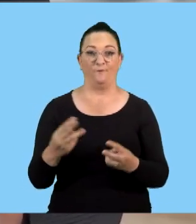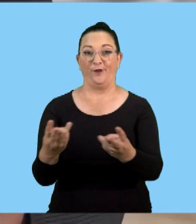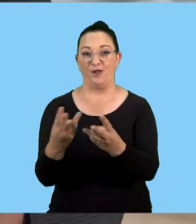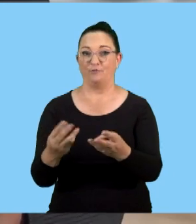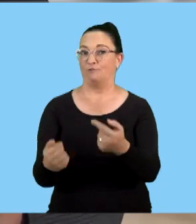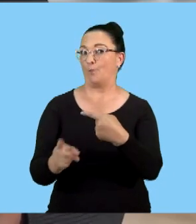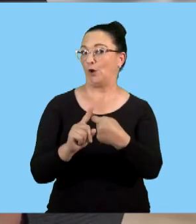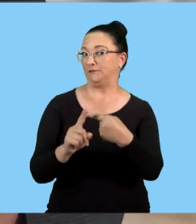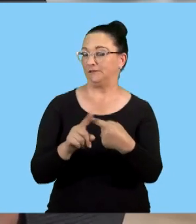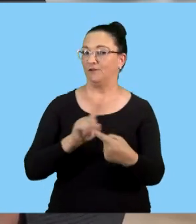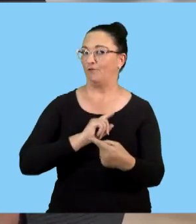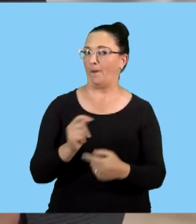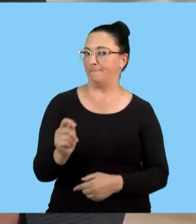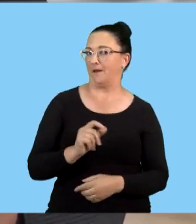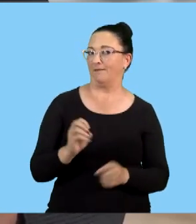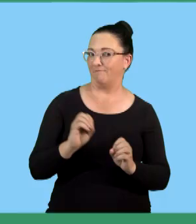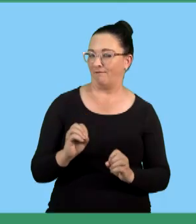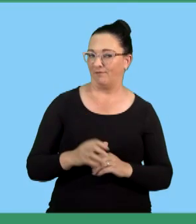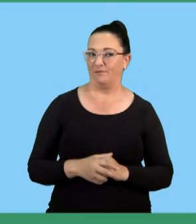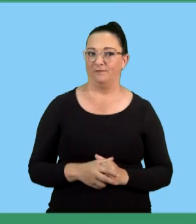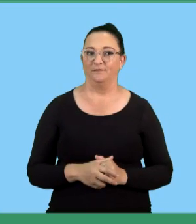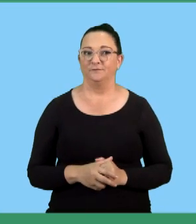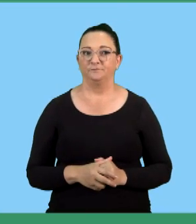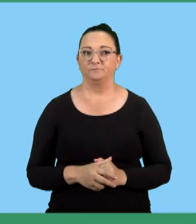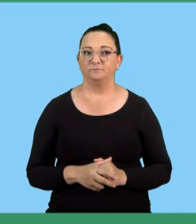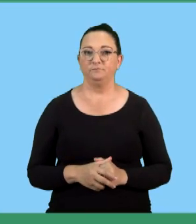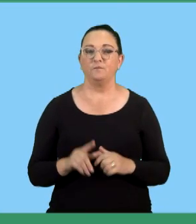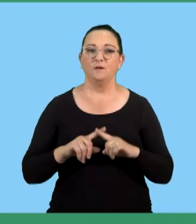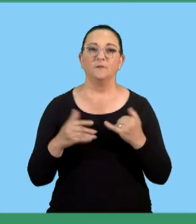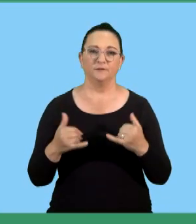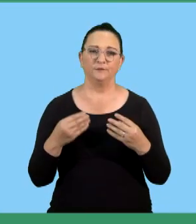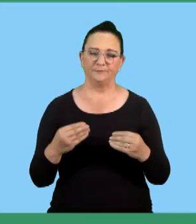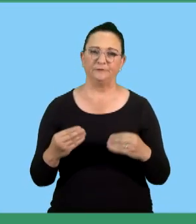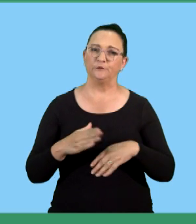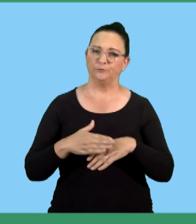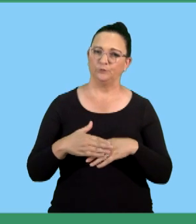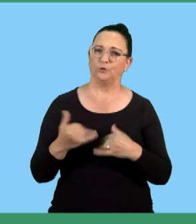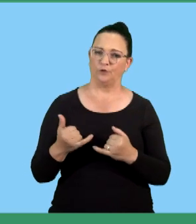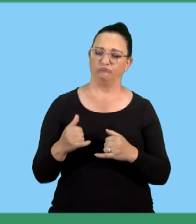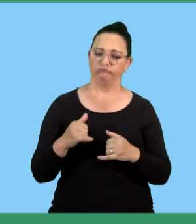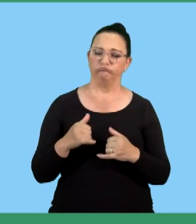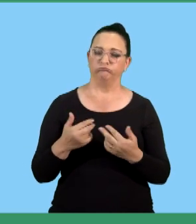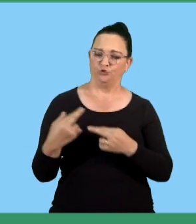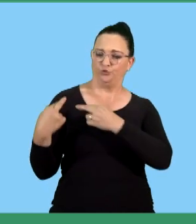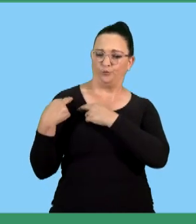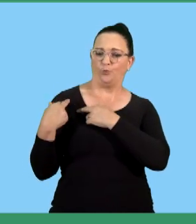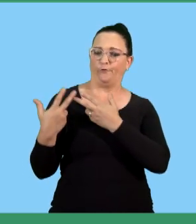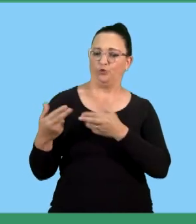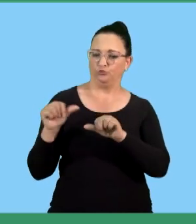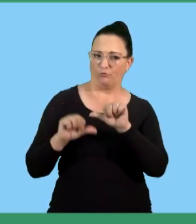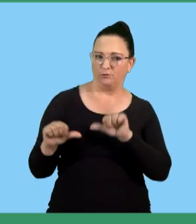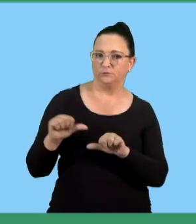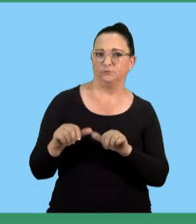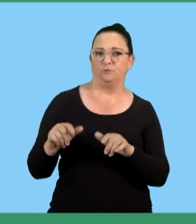as employees because you're not contributing. It makes business to be more socially responsible as they cannot just employ